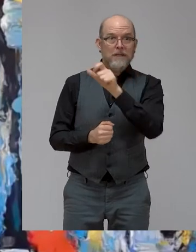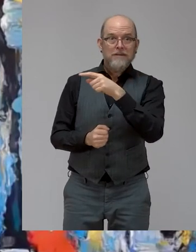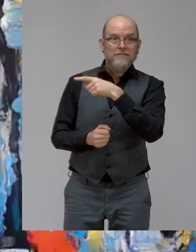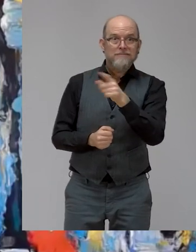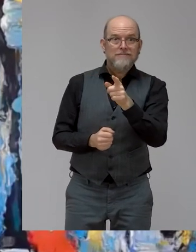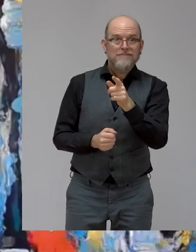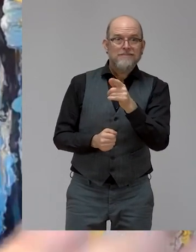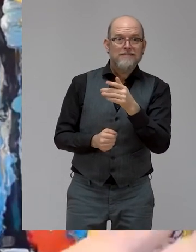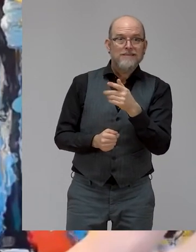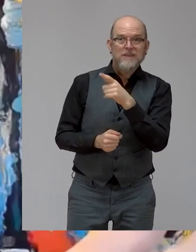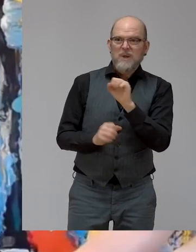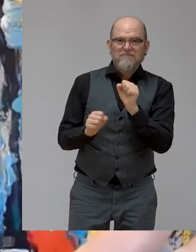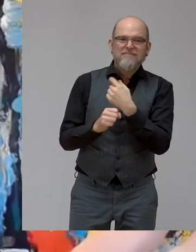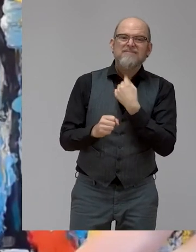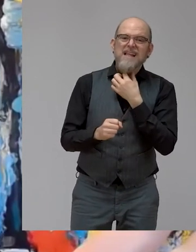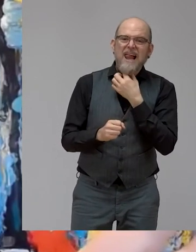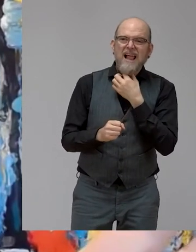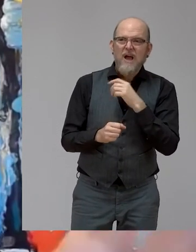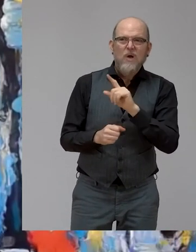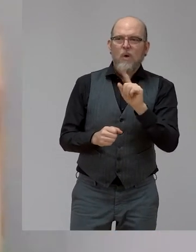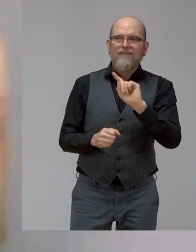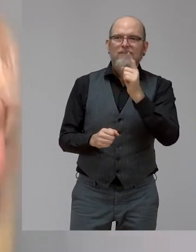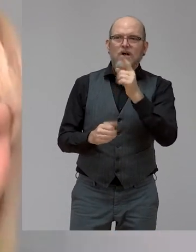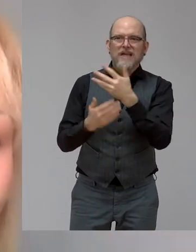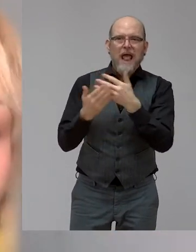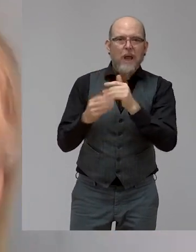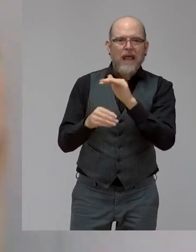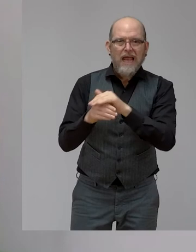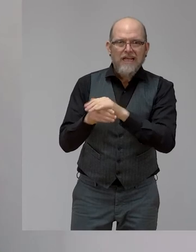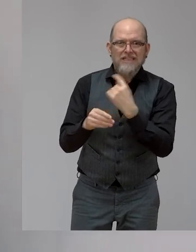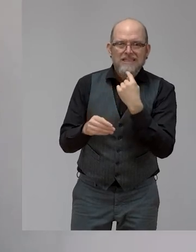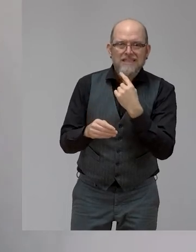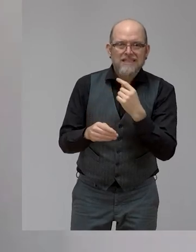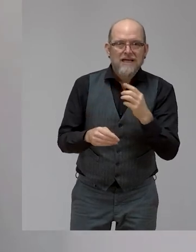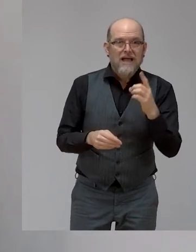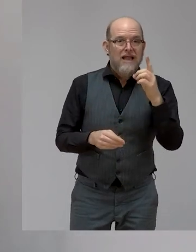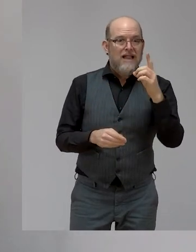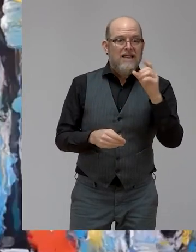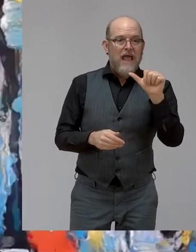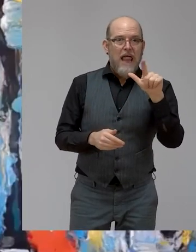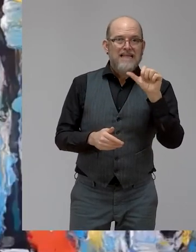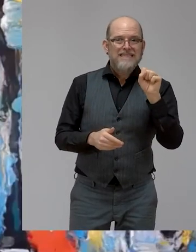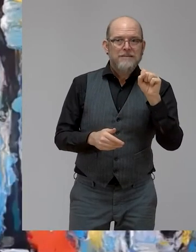and I looked it up. So it's a good luck charm. Yes. Sorry. A good luck charm. British, English speakers.